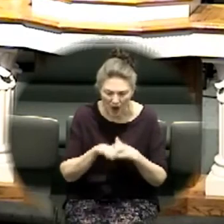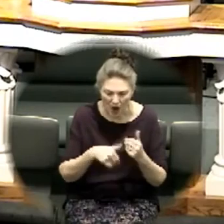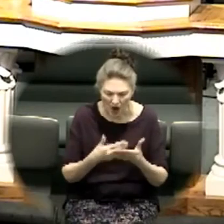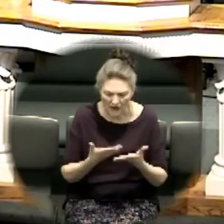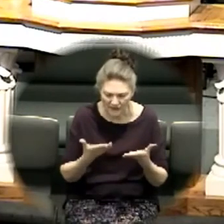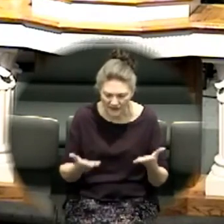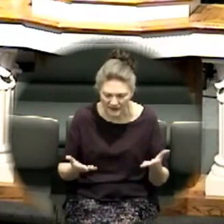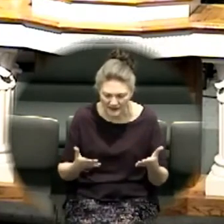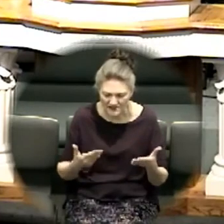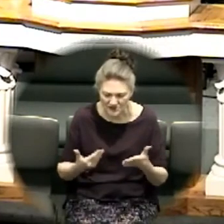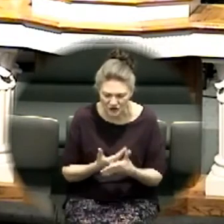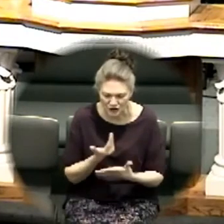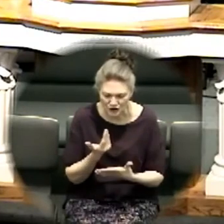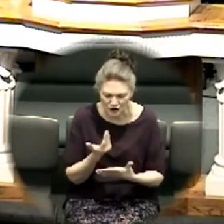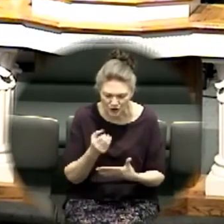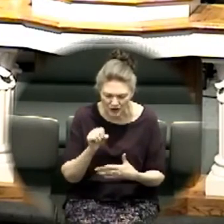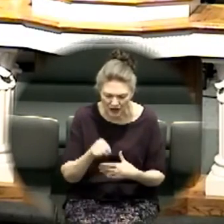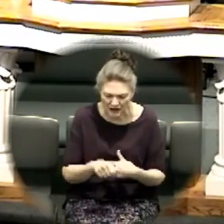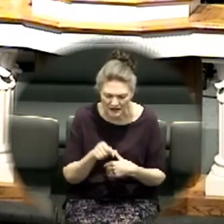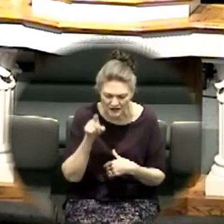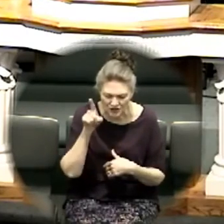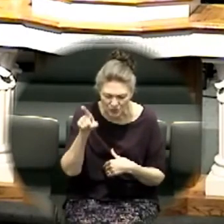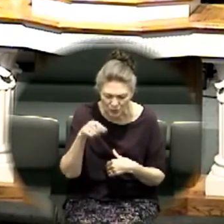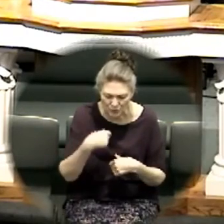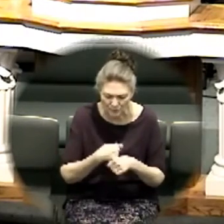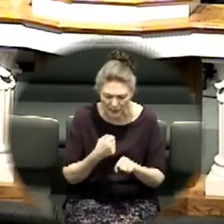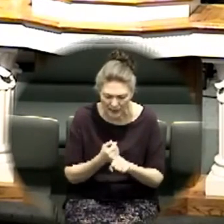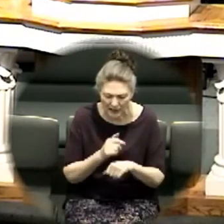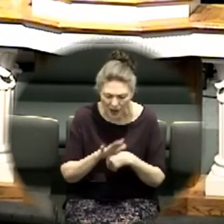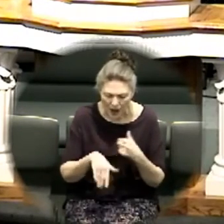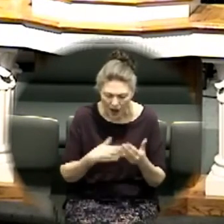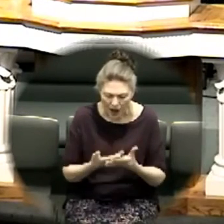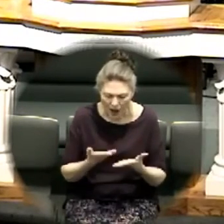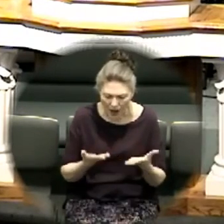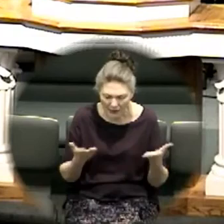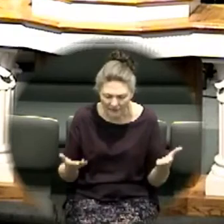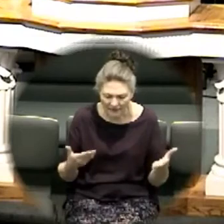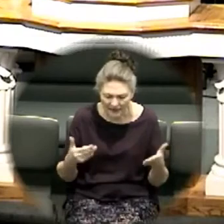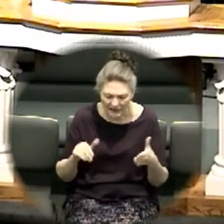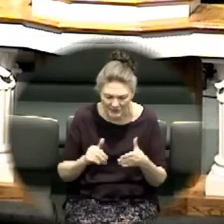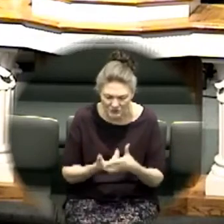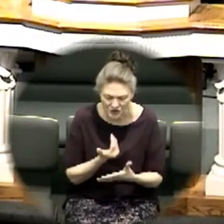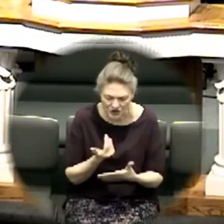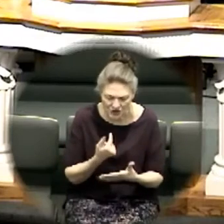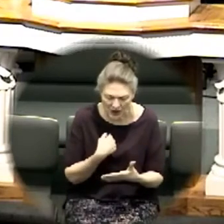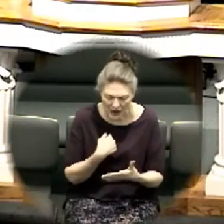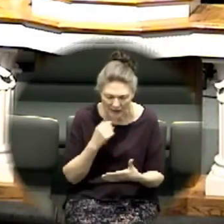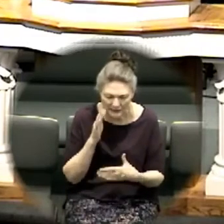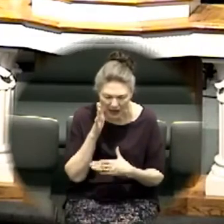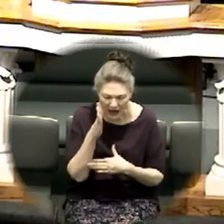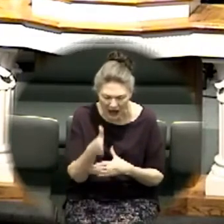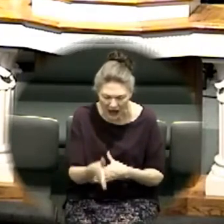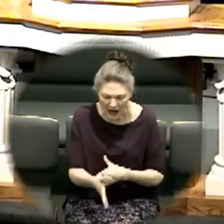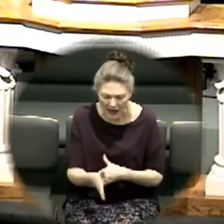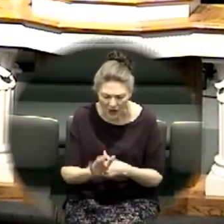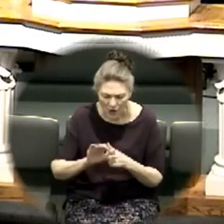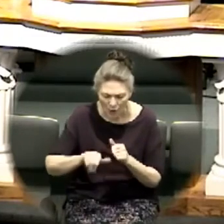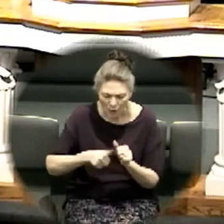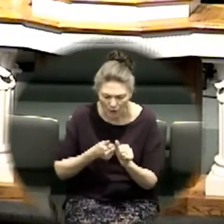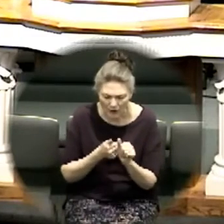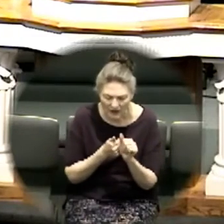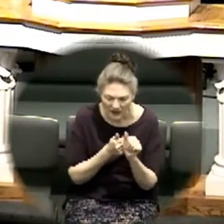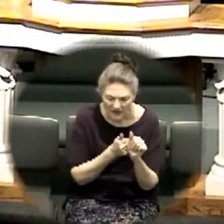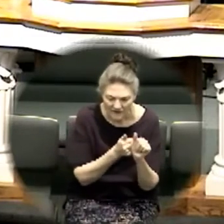things good yes you came all things good I